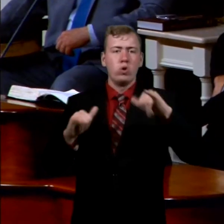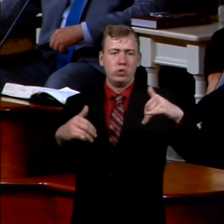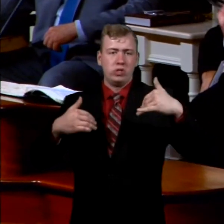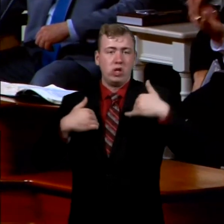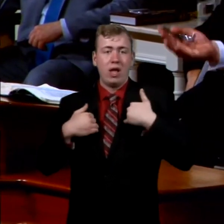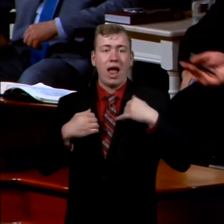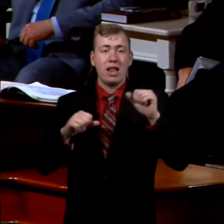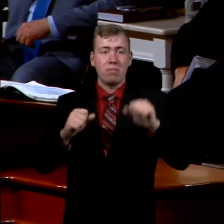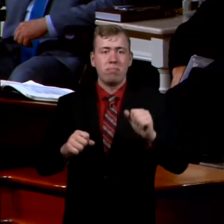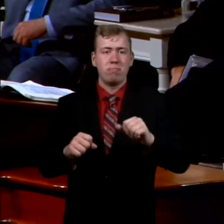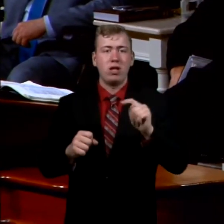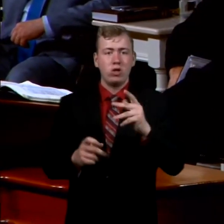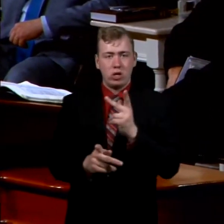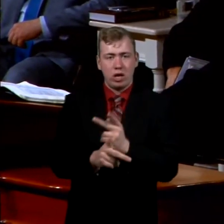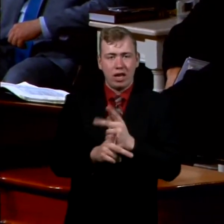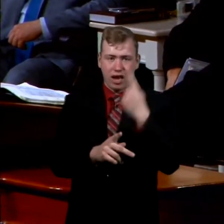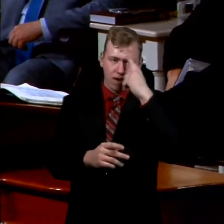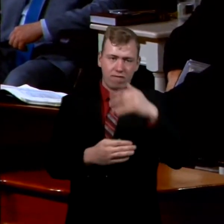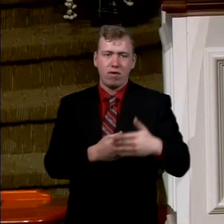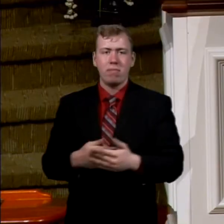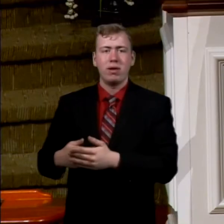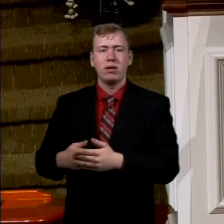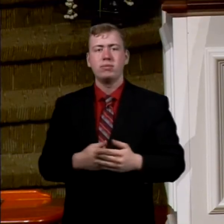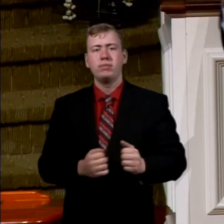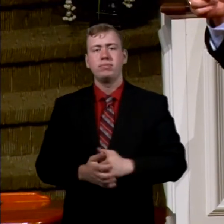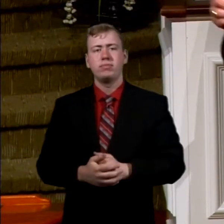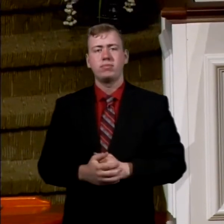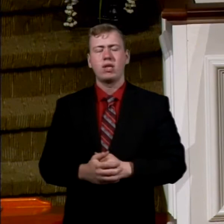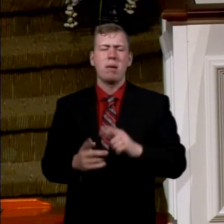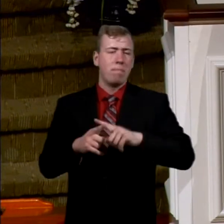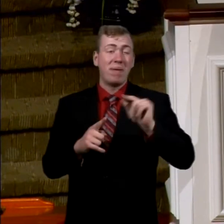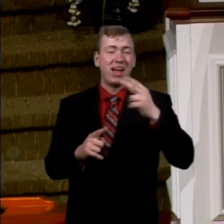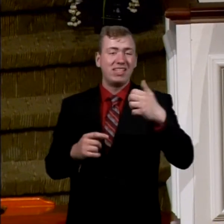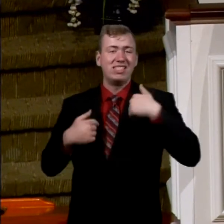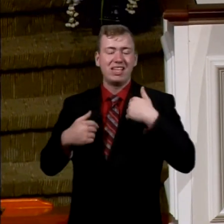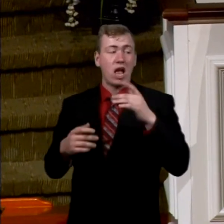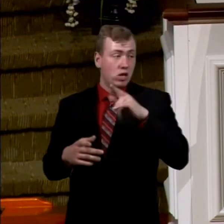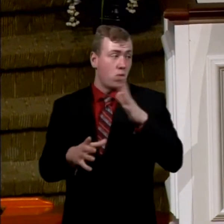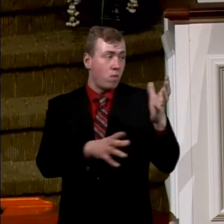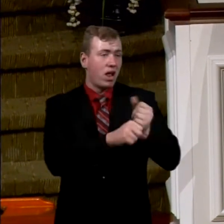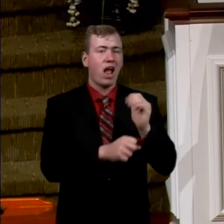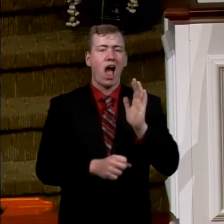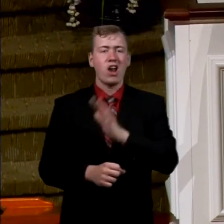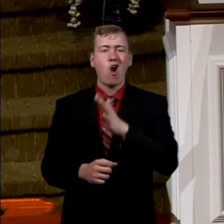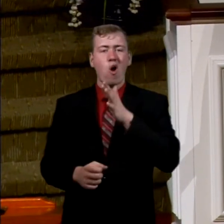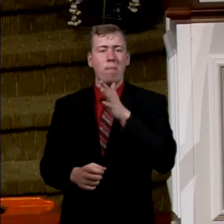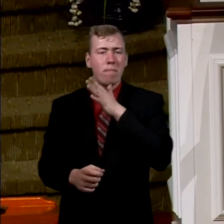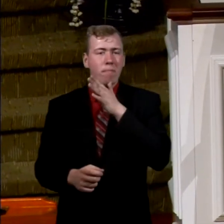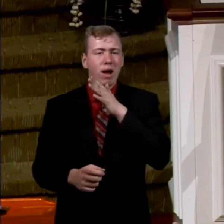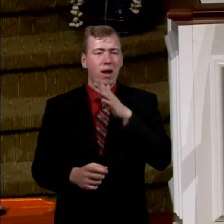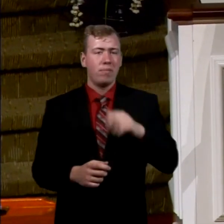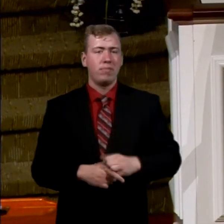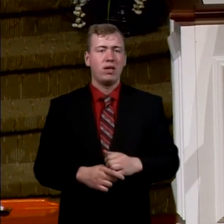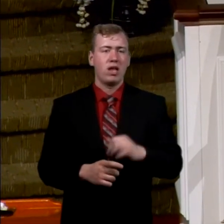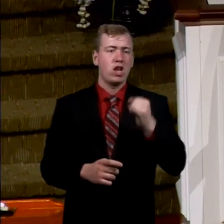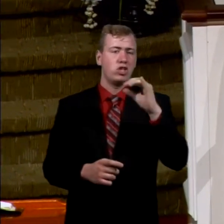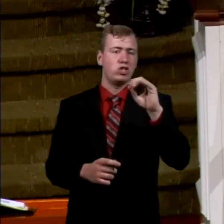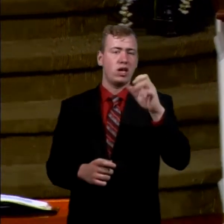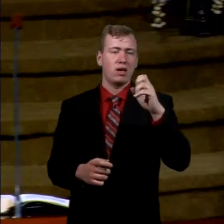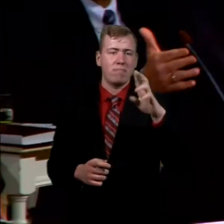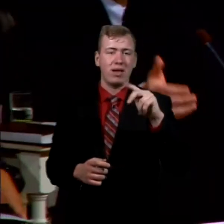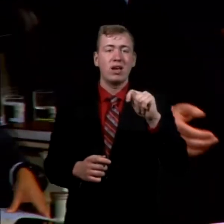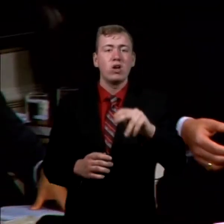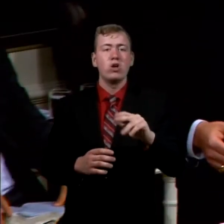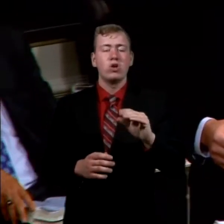the ability to care for a baby. But she got her own mom, Jacobet, to come nurse that little baby